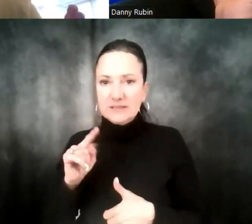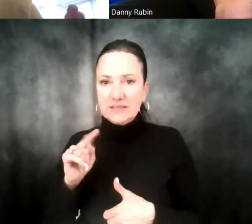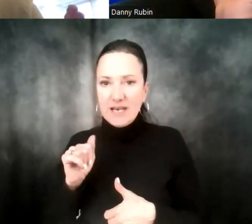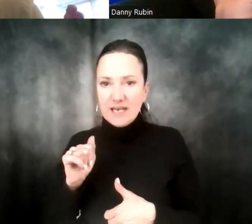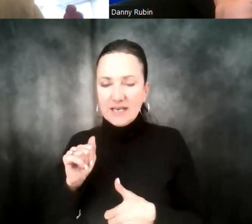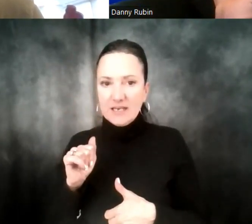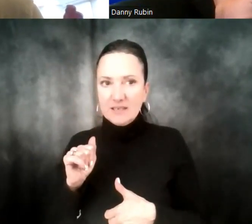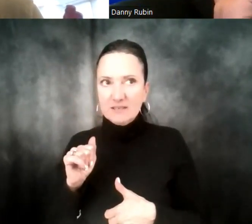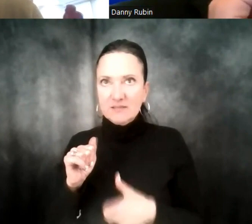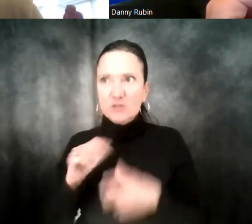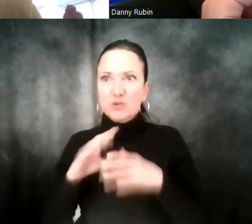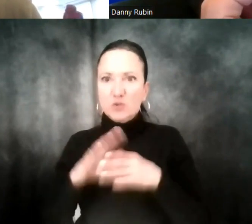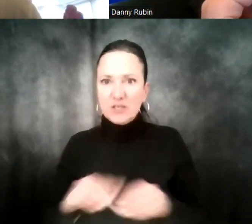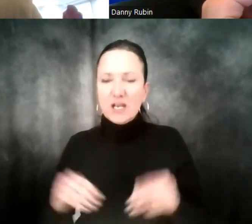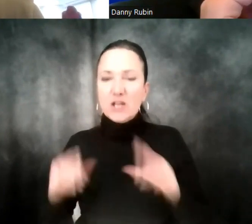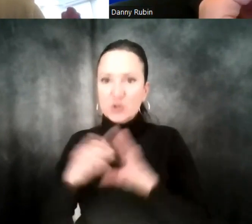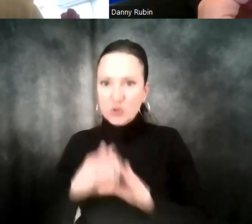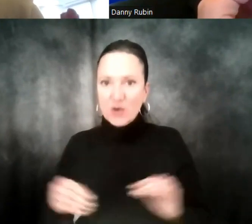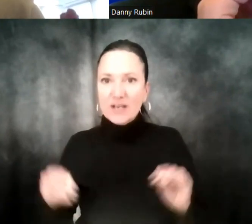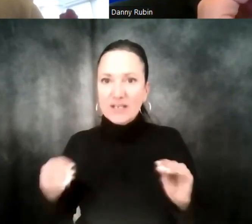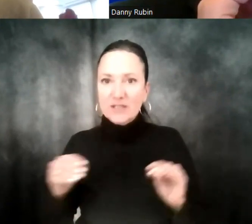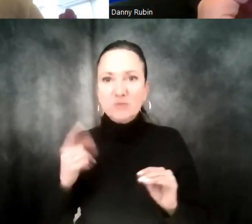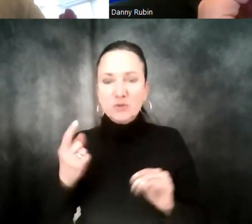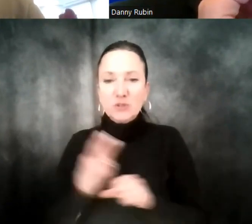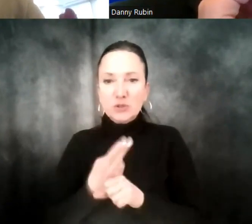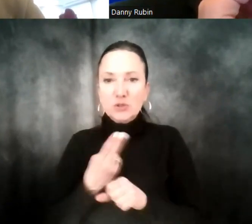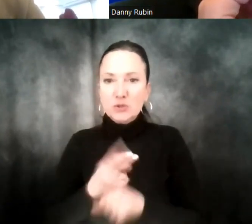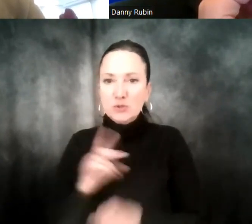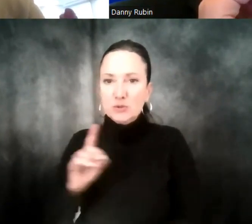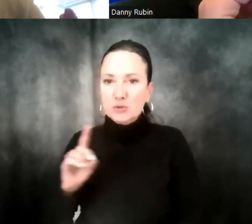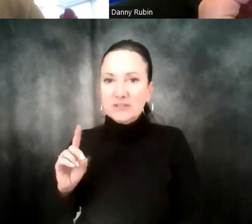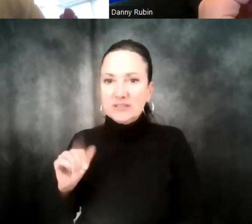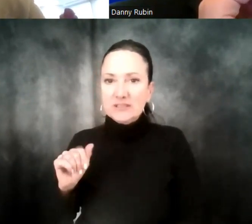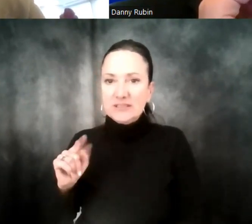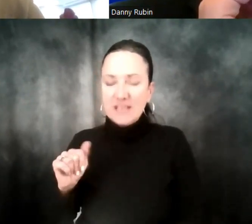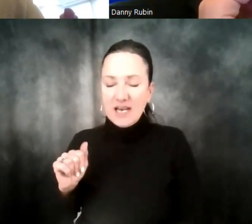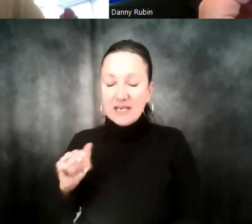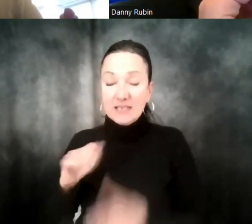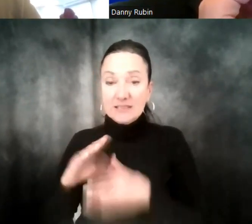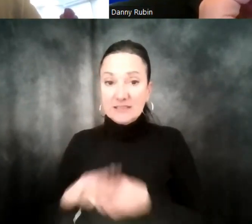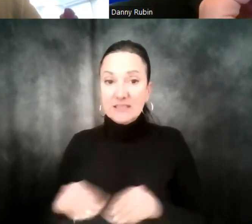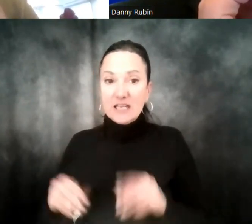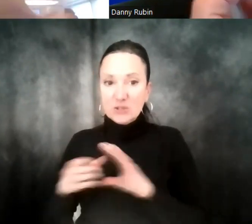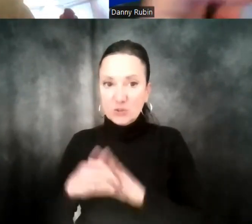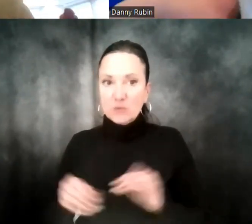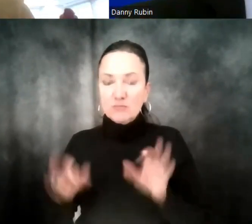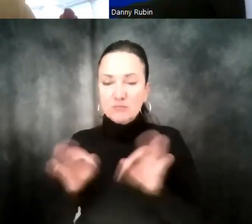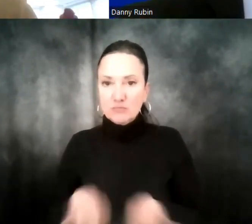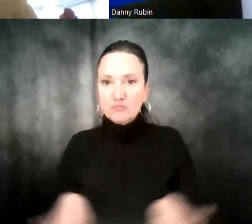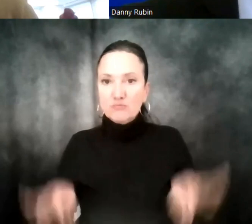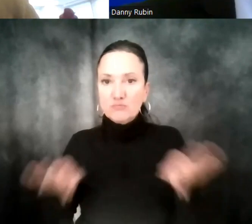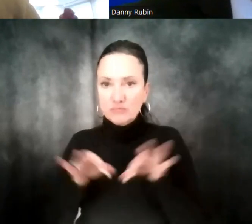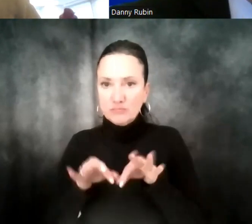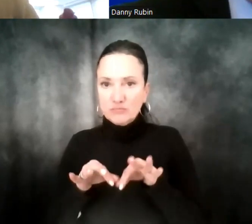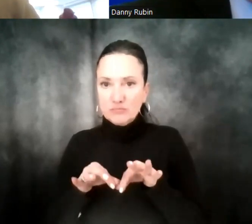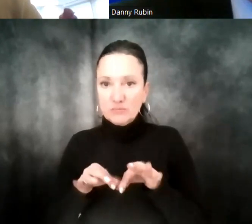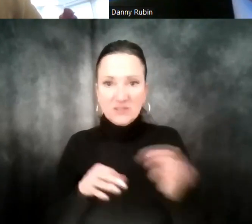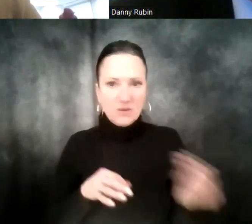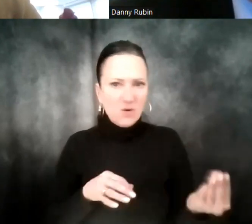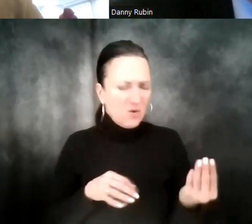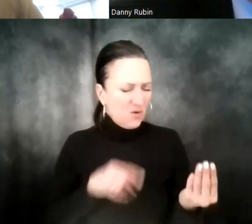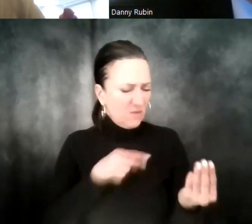of the exact curriculum that your teachers are teaching, but that will be one element that's very critical in terms of being able to take elements of data and tell